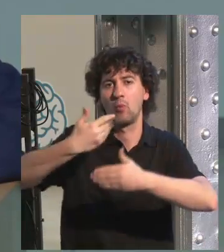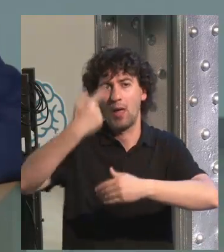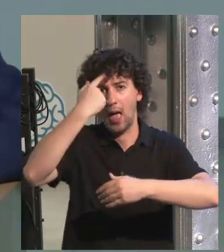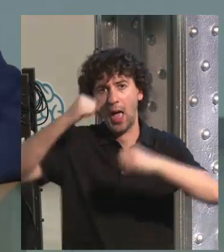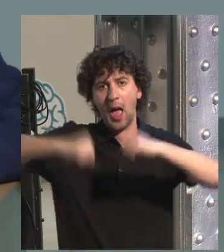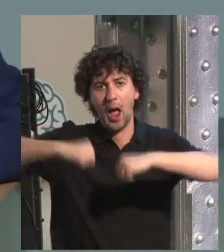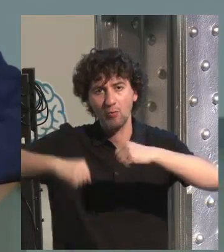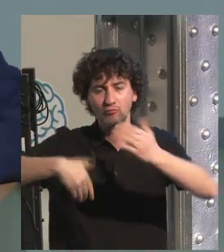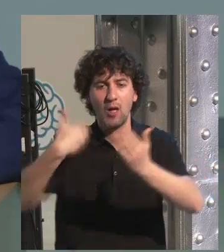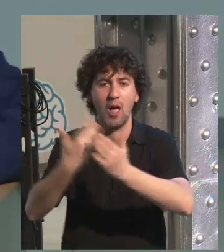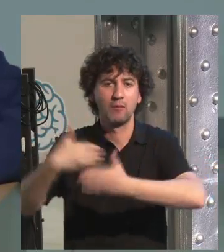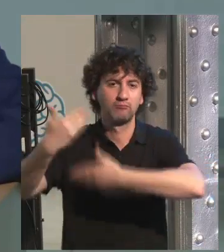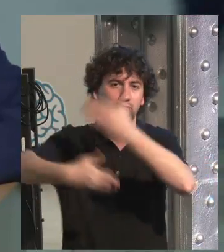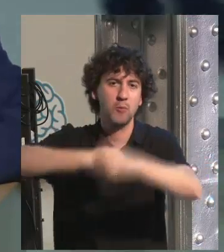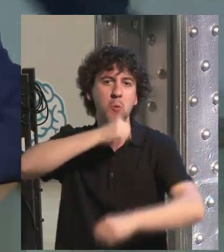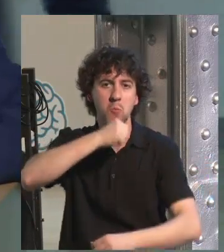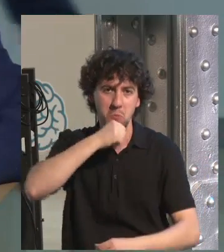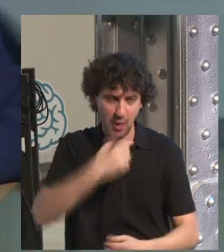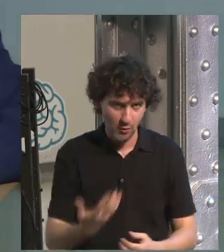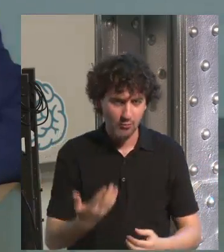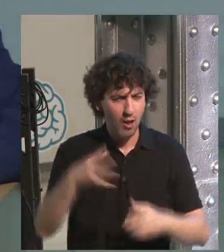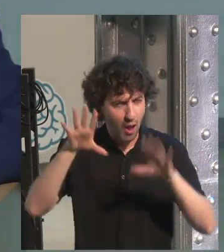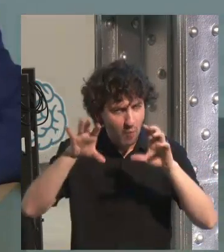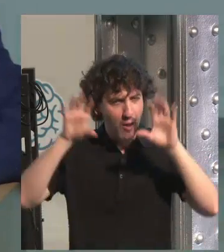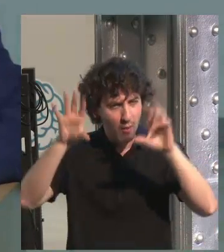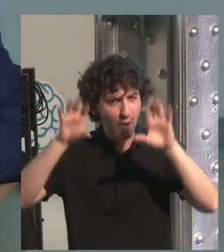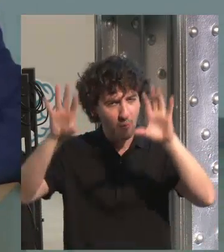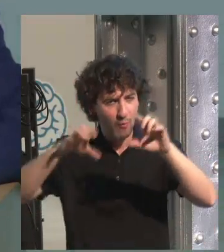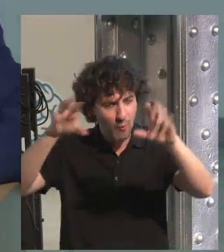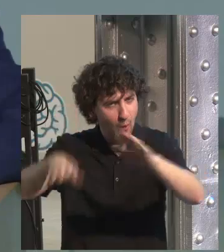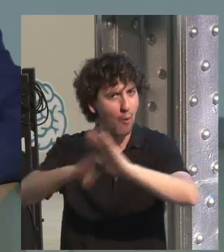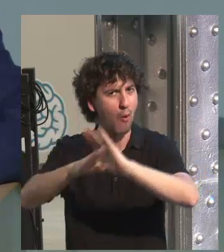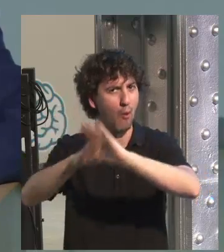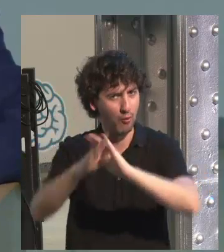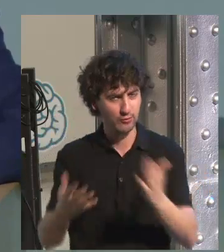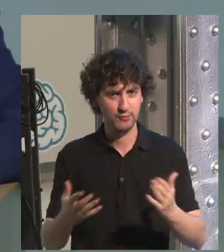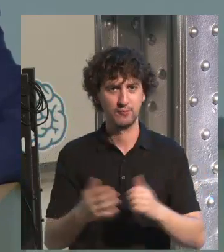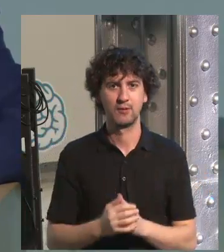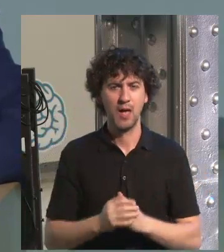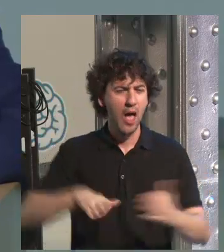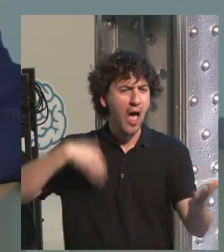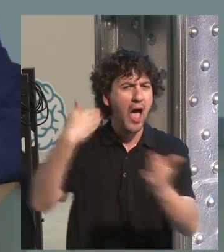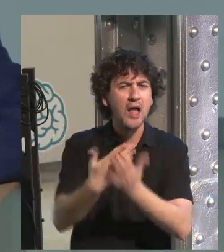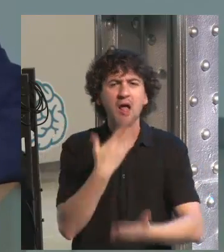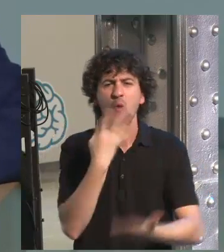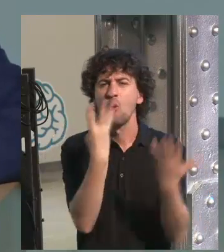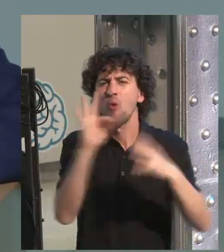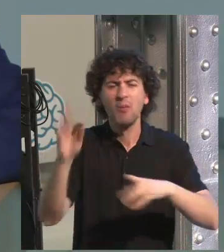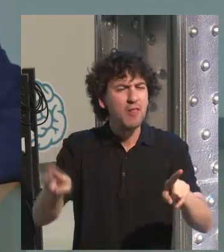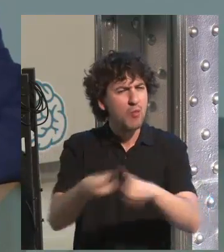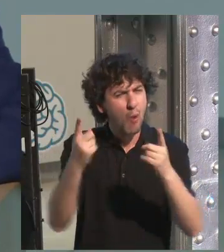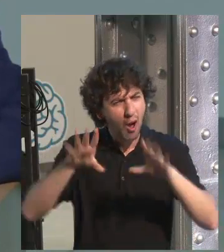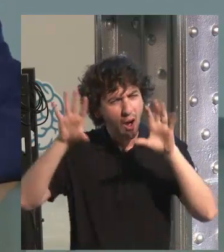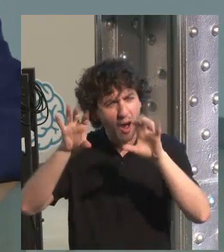going through all the stages of life until senescentia, until the